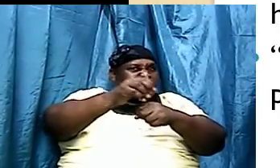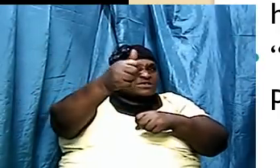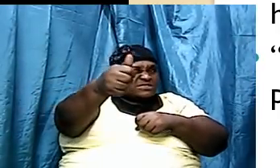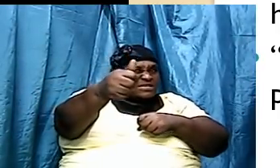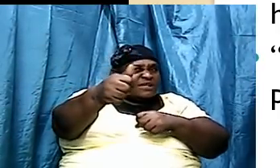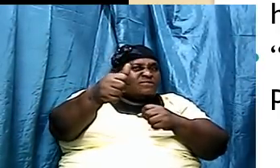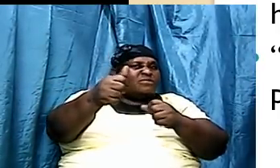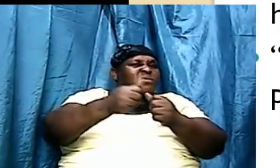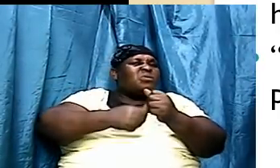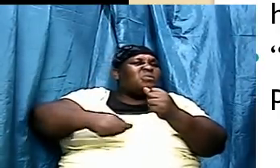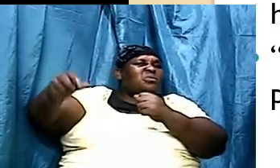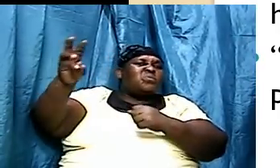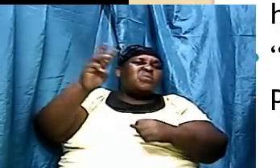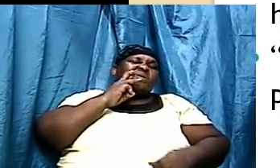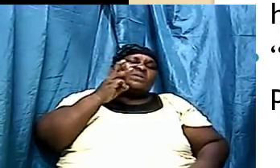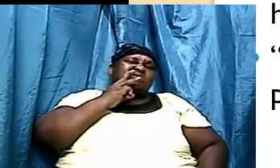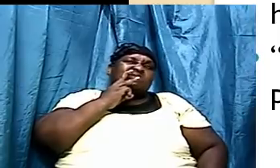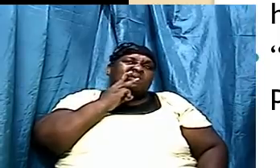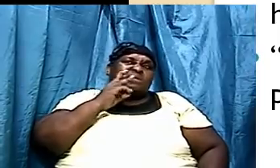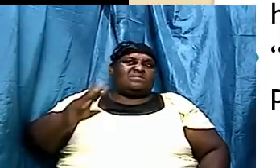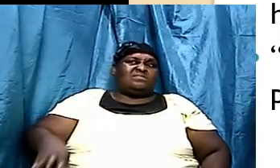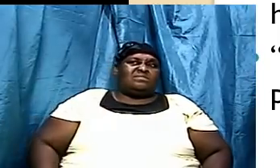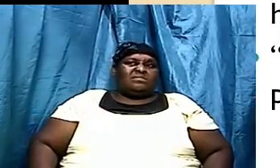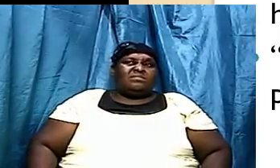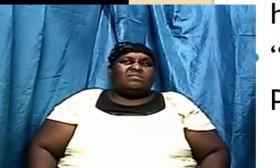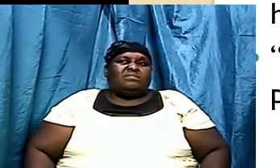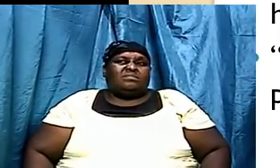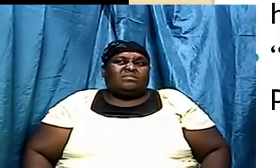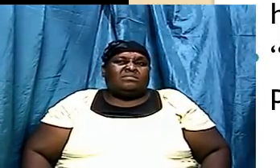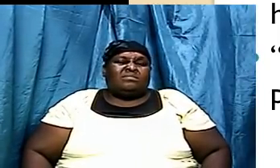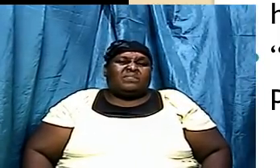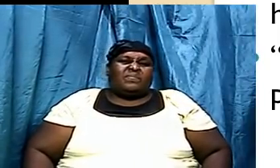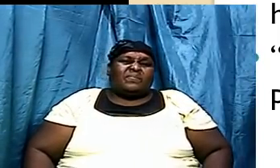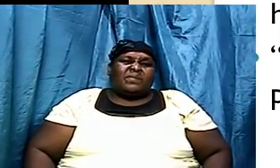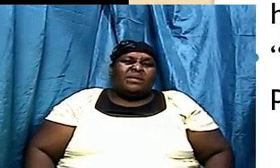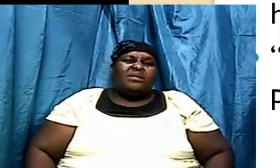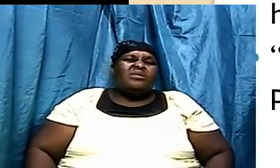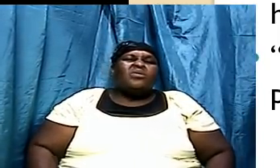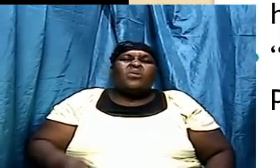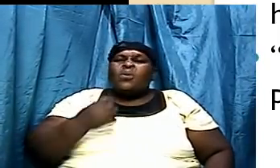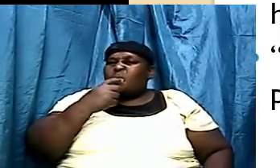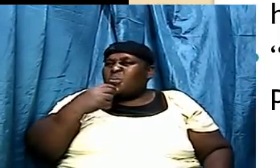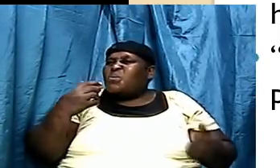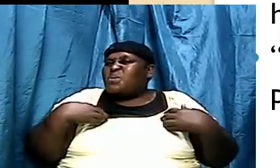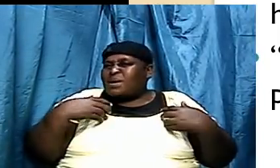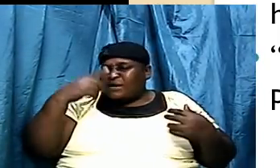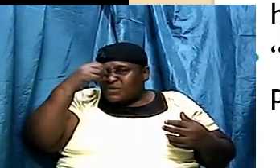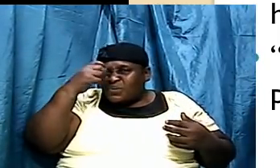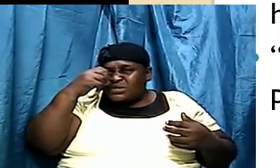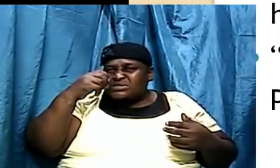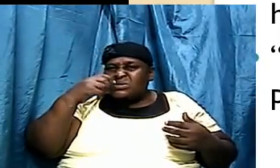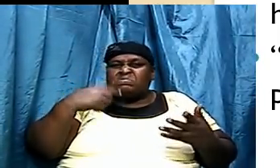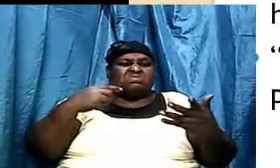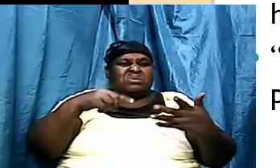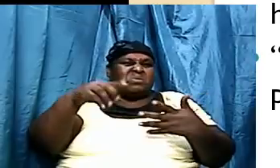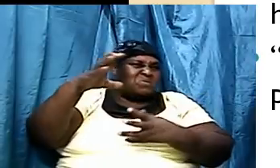water Job chapter 38 verse 33 to 34 who has the wisdom to count the clouds who can tip over